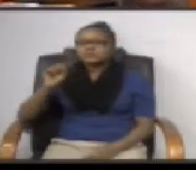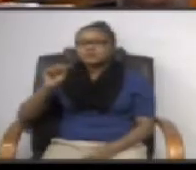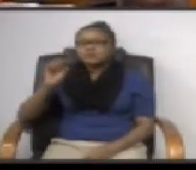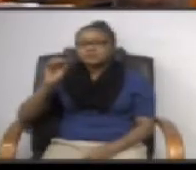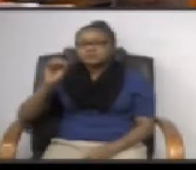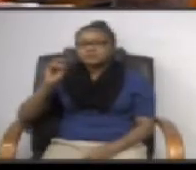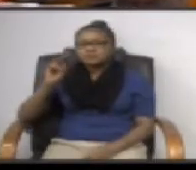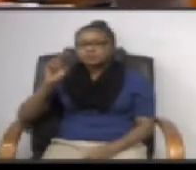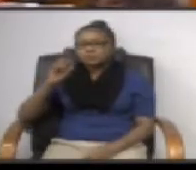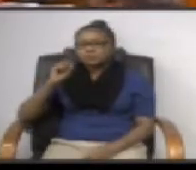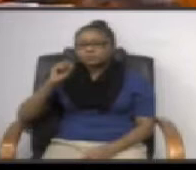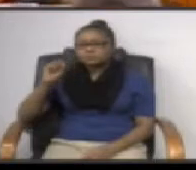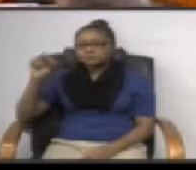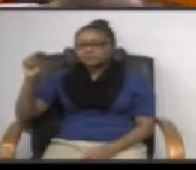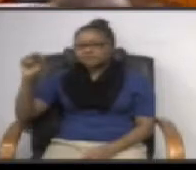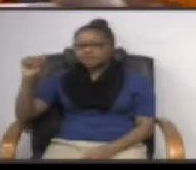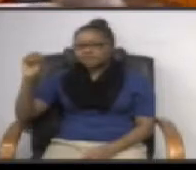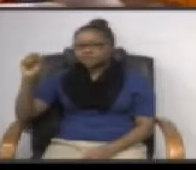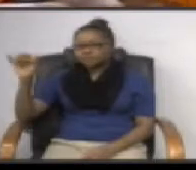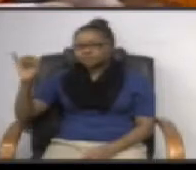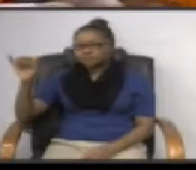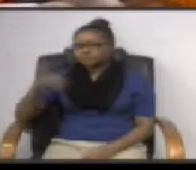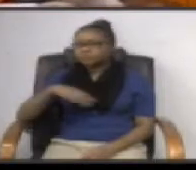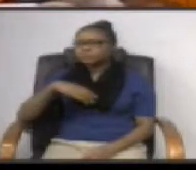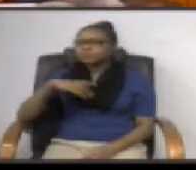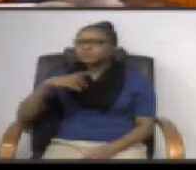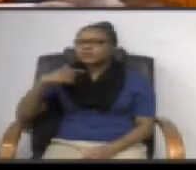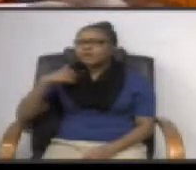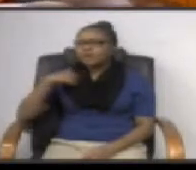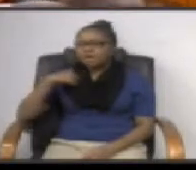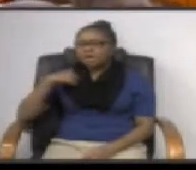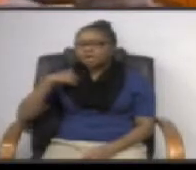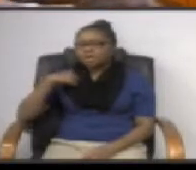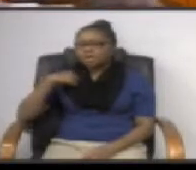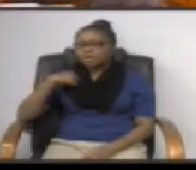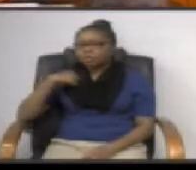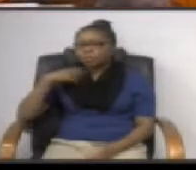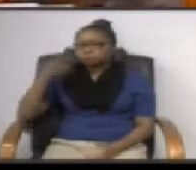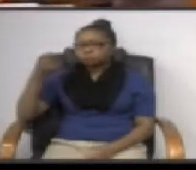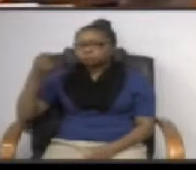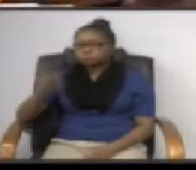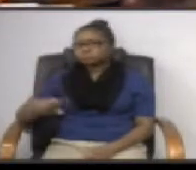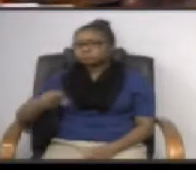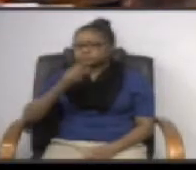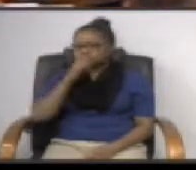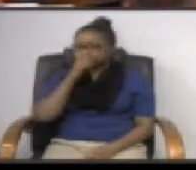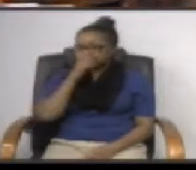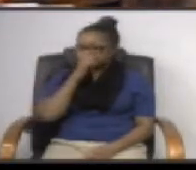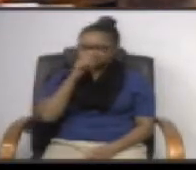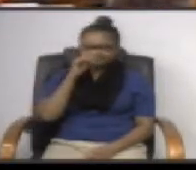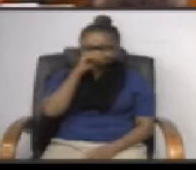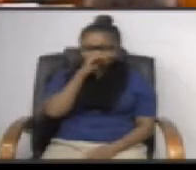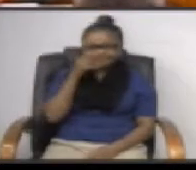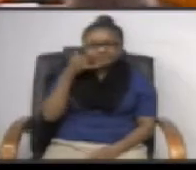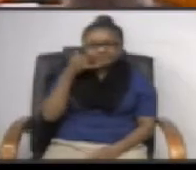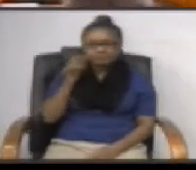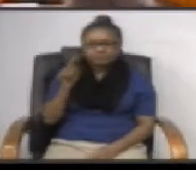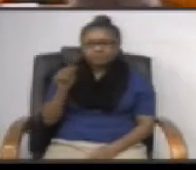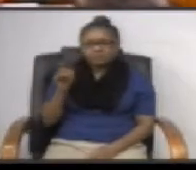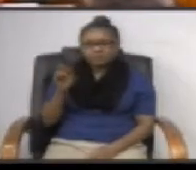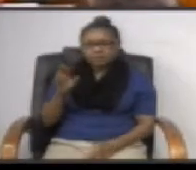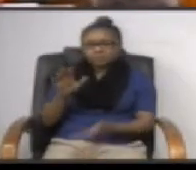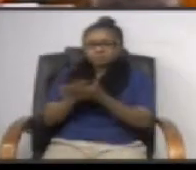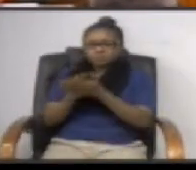i i personally i personally would would make a motion that we oppose uh cell phone towers on school